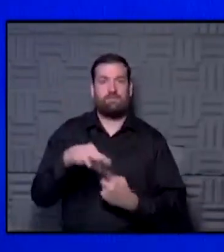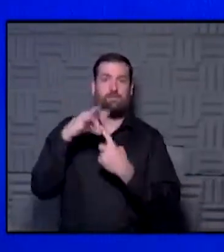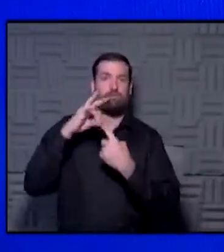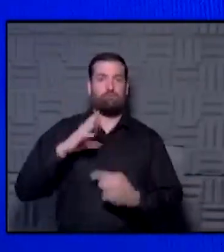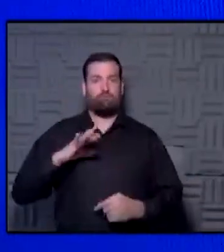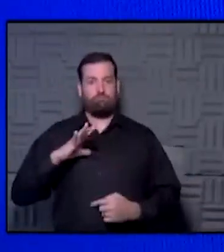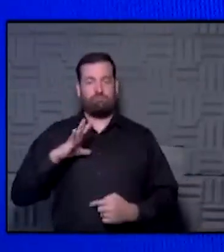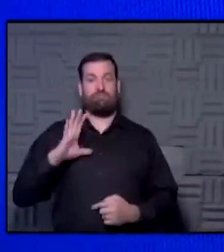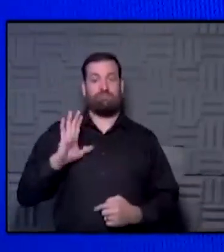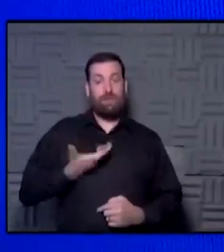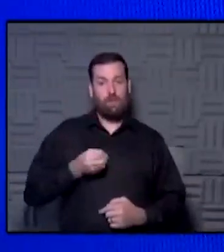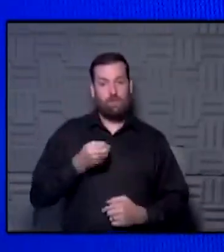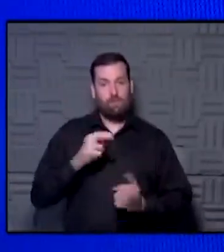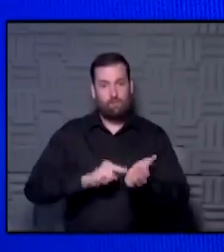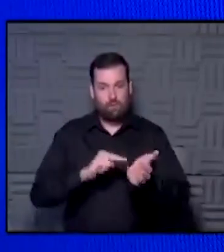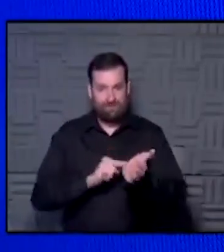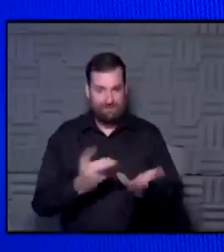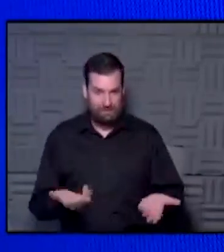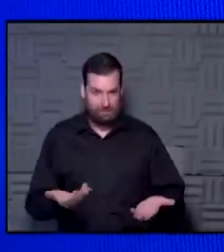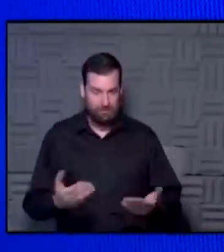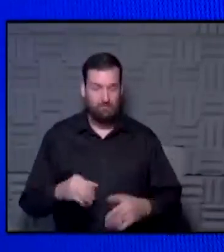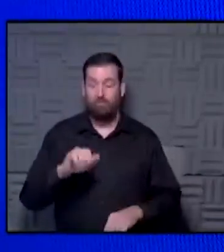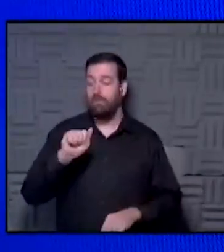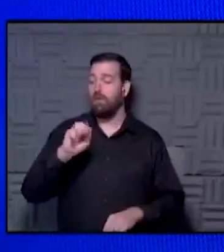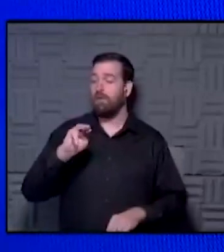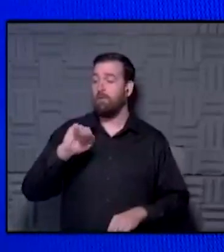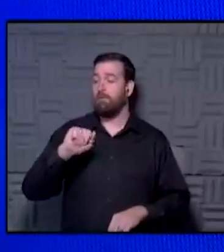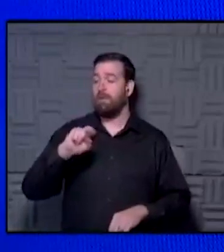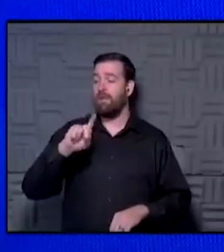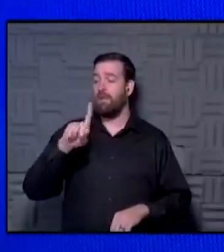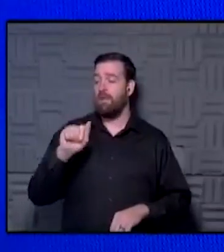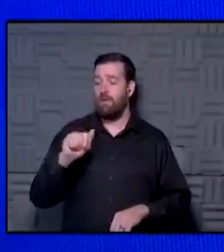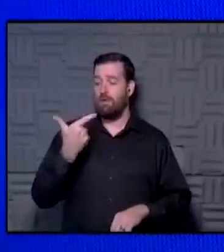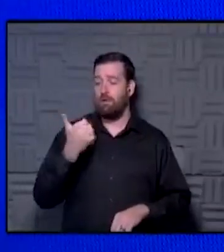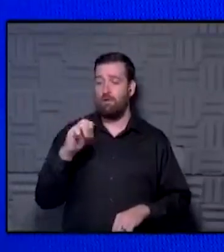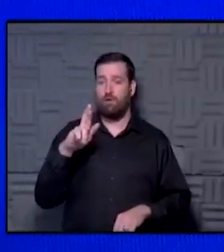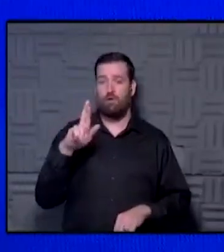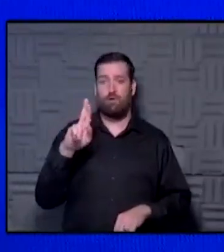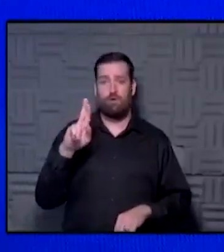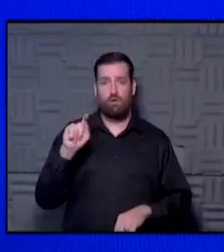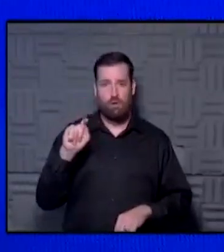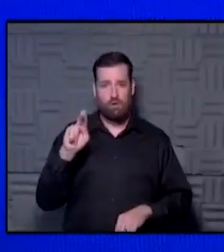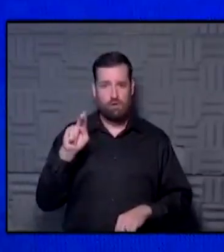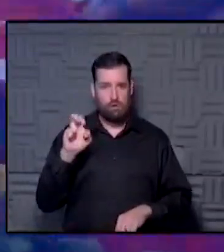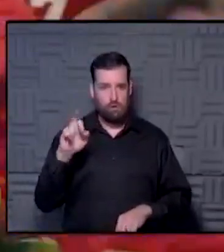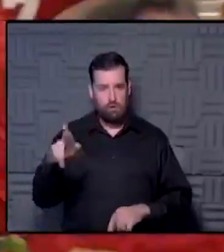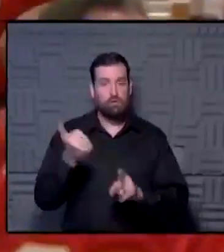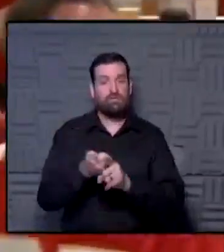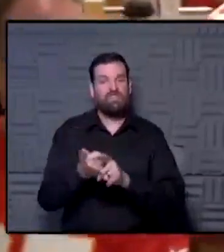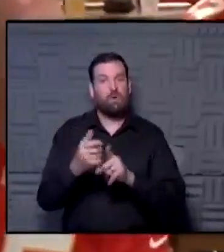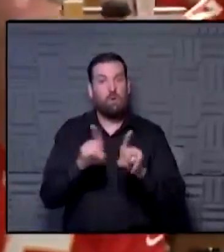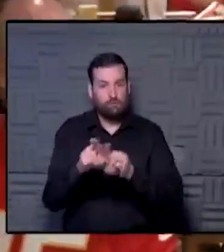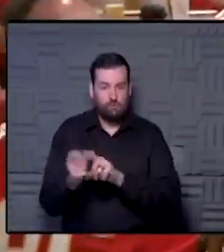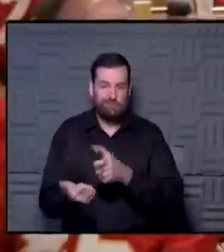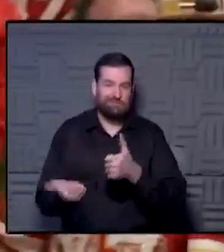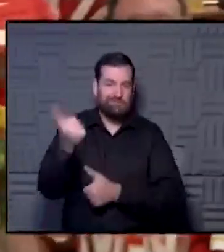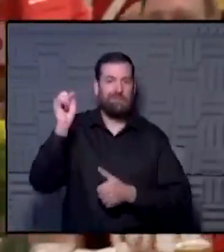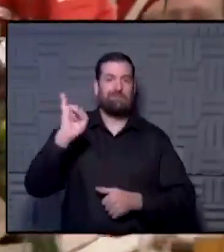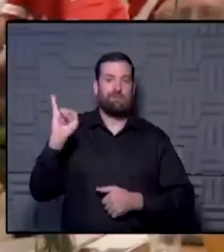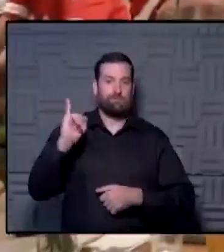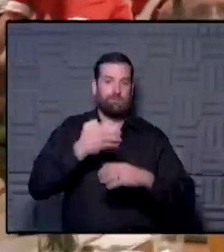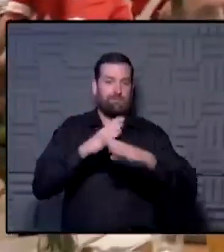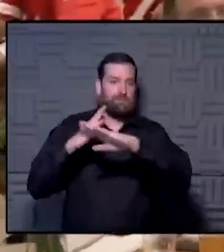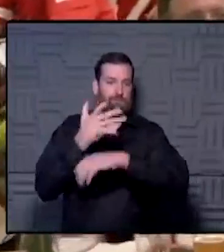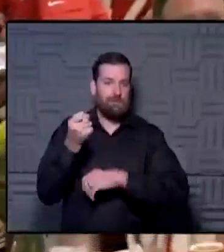involving one of our nurses here. Amanda Gardner, though, is a nurse who is also the head of infection prevention